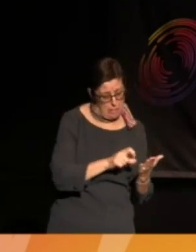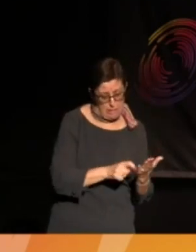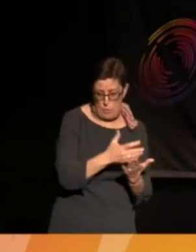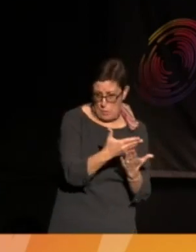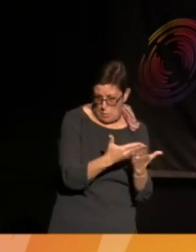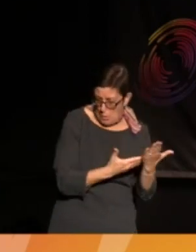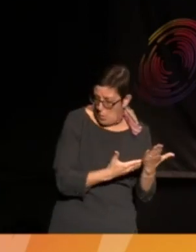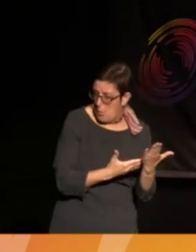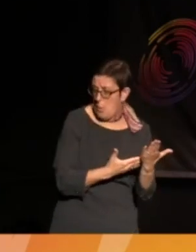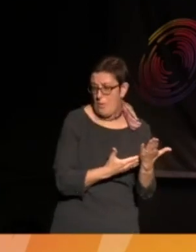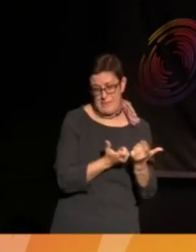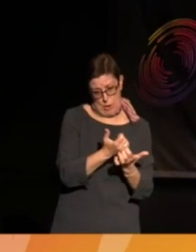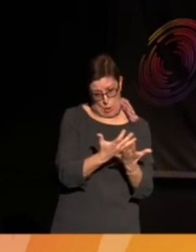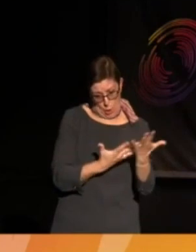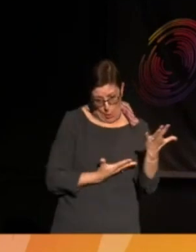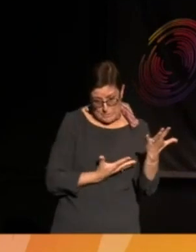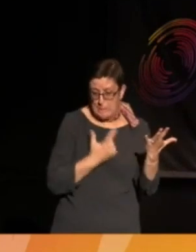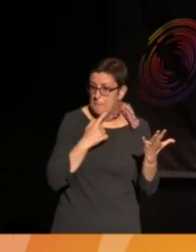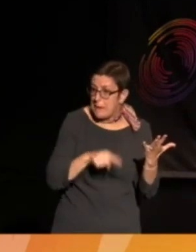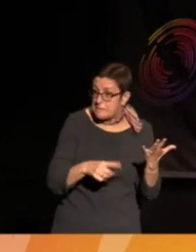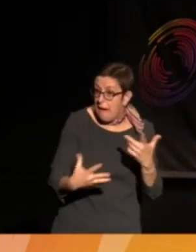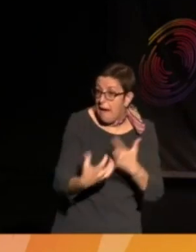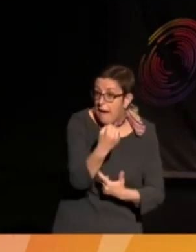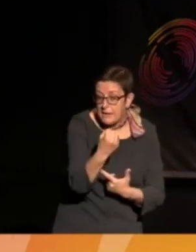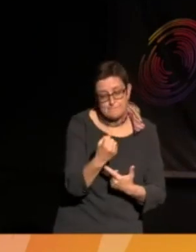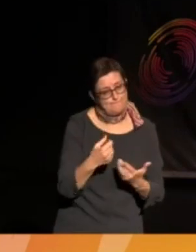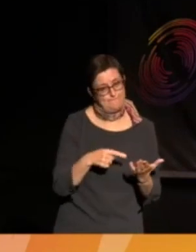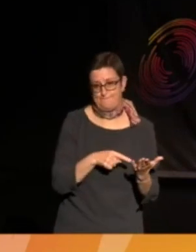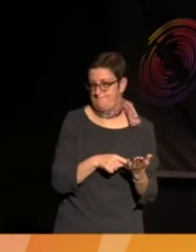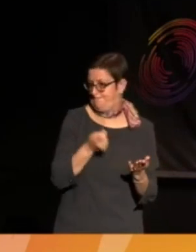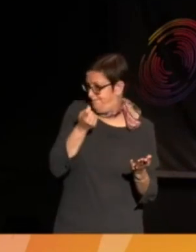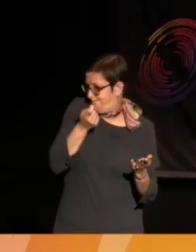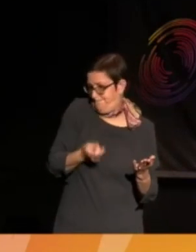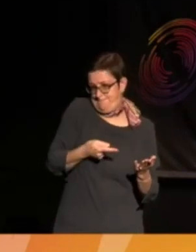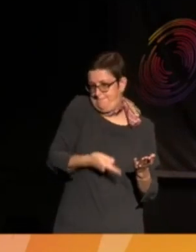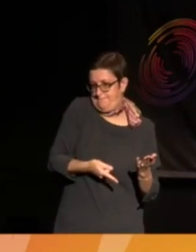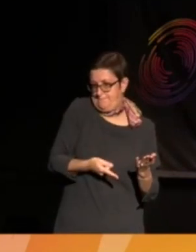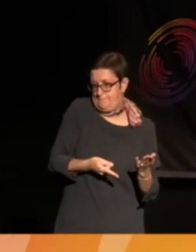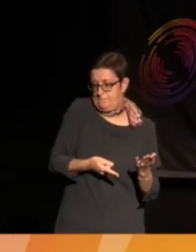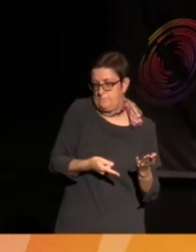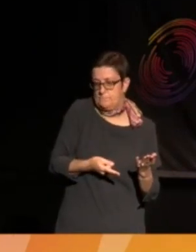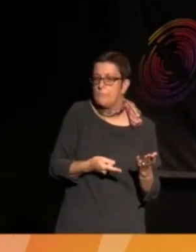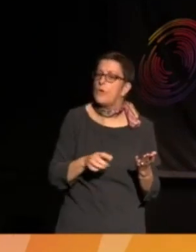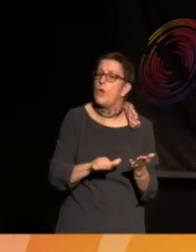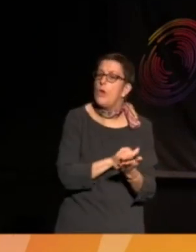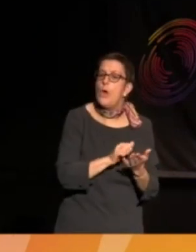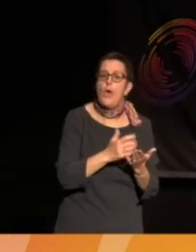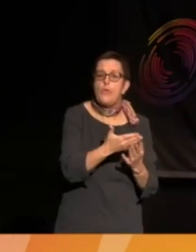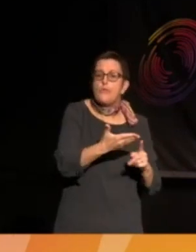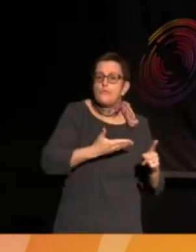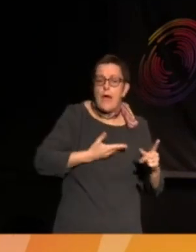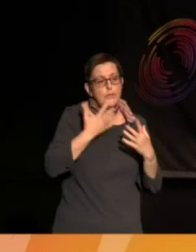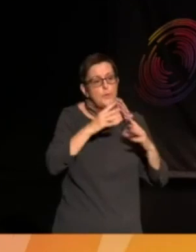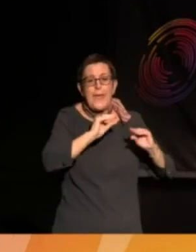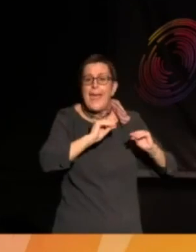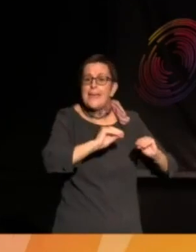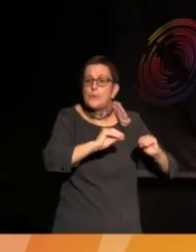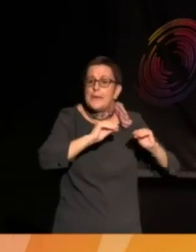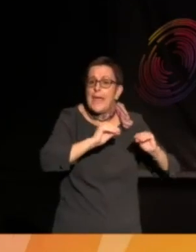just take the right to education, okay, well, we just heard from Saitia that there's like 160 million